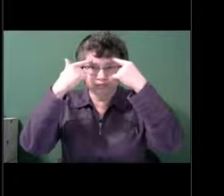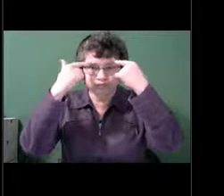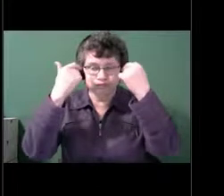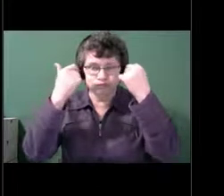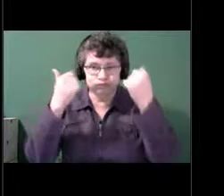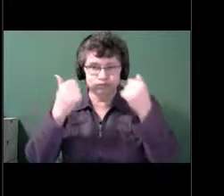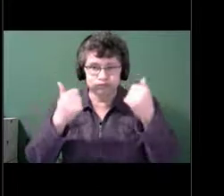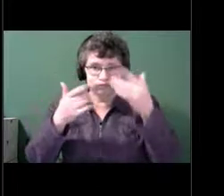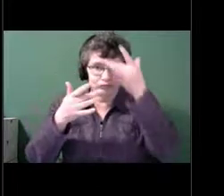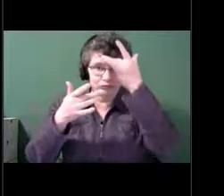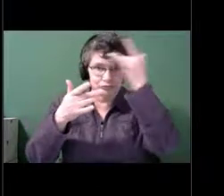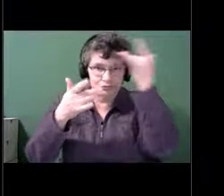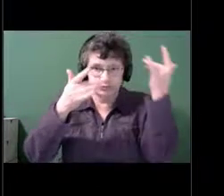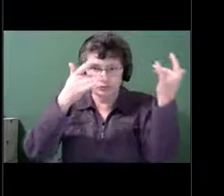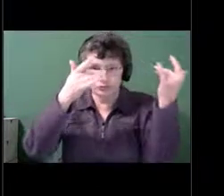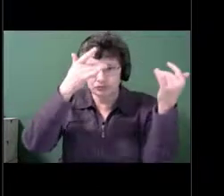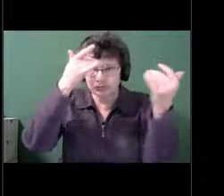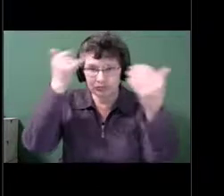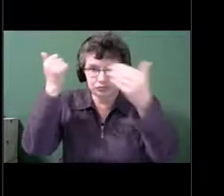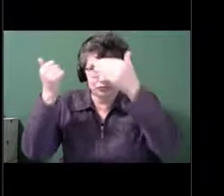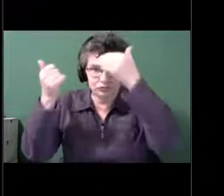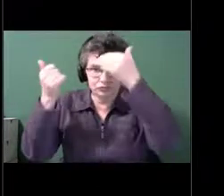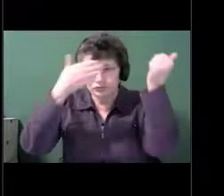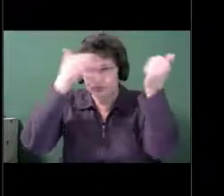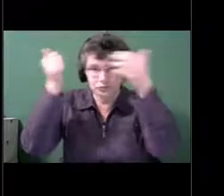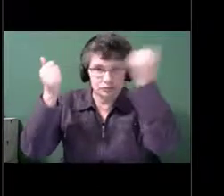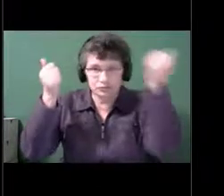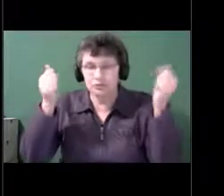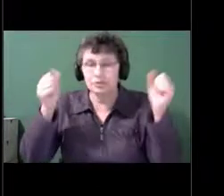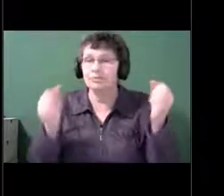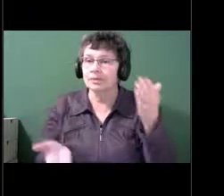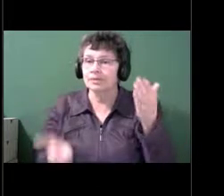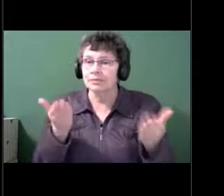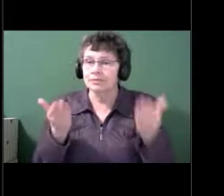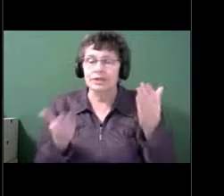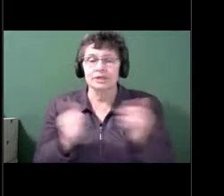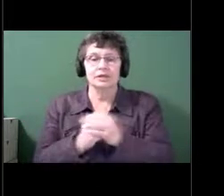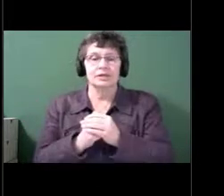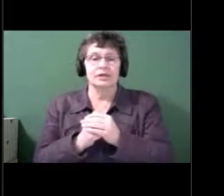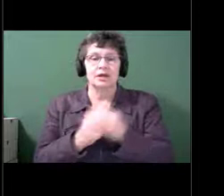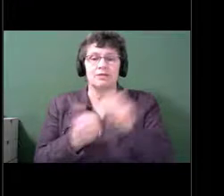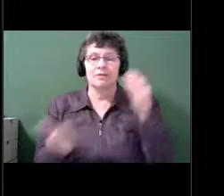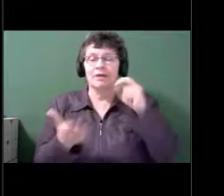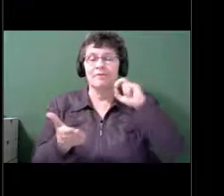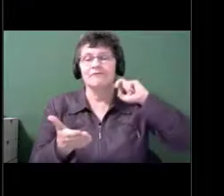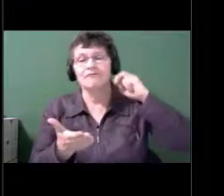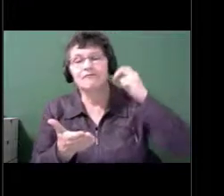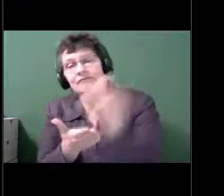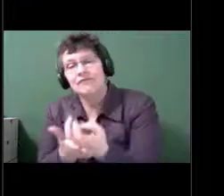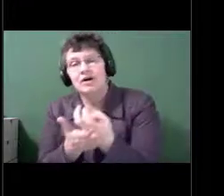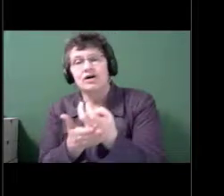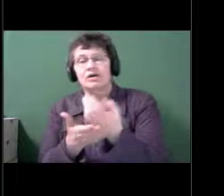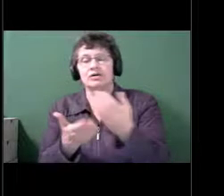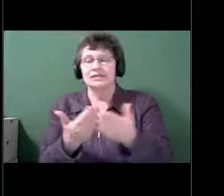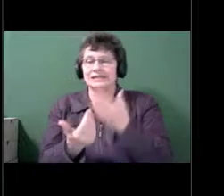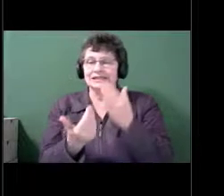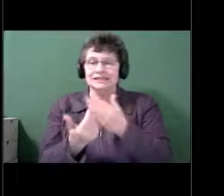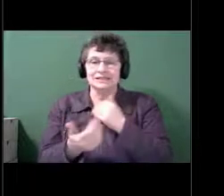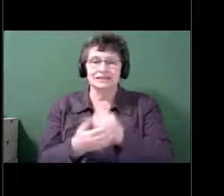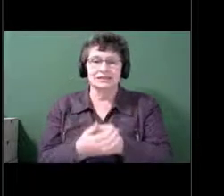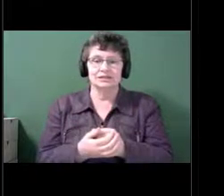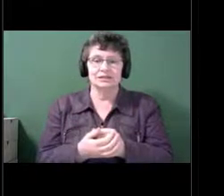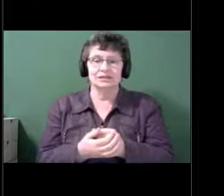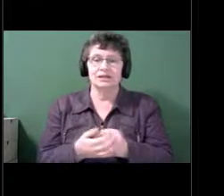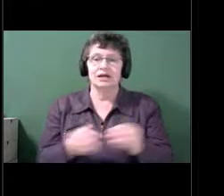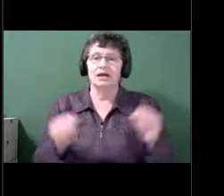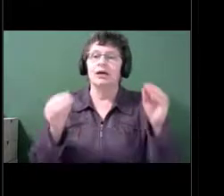Hearing loss puts you at risk for more falls and injuries. Hearing loss puts you at more